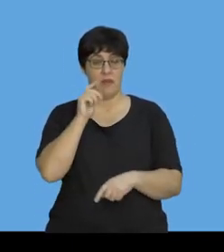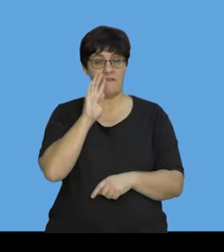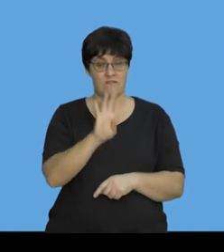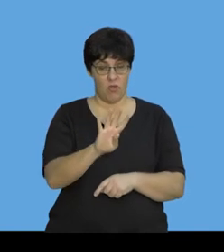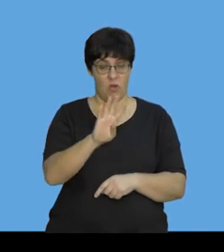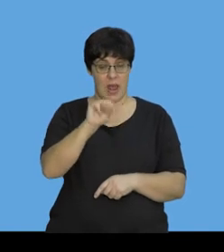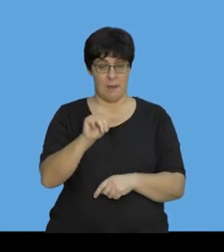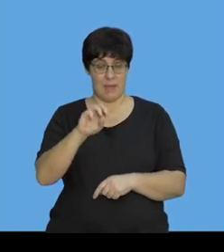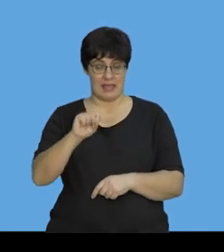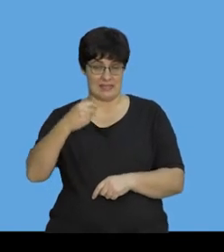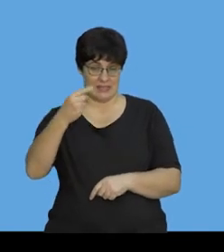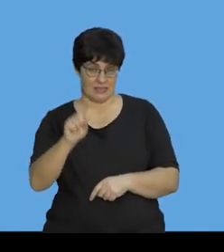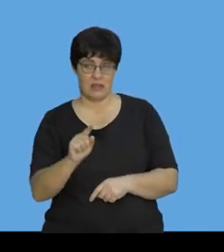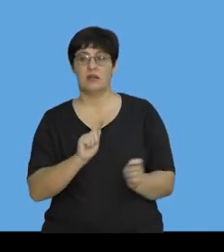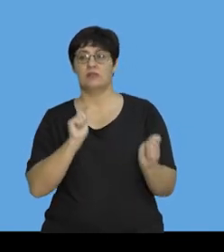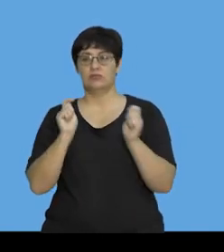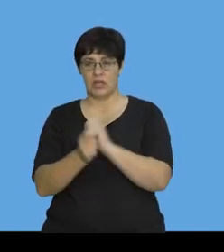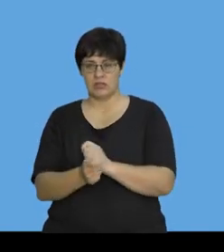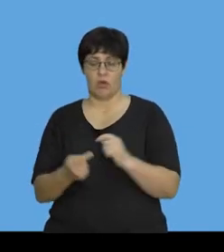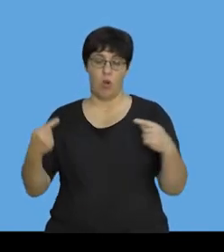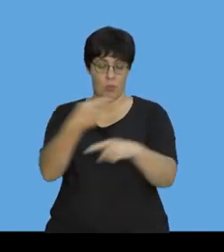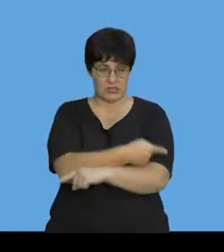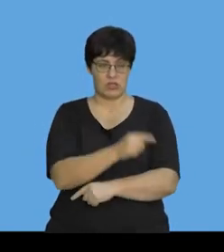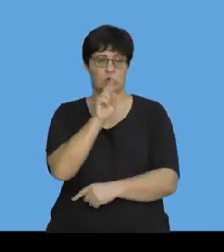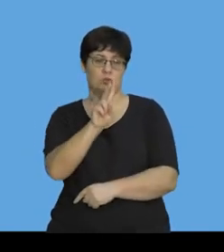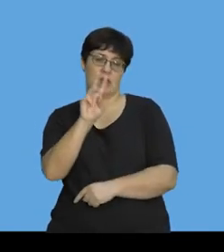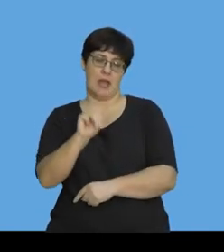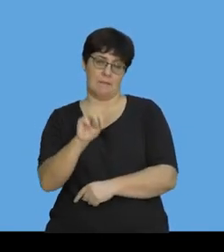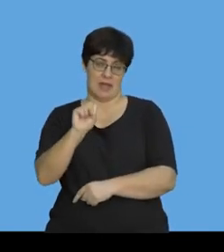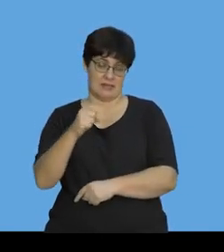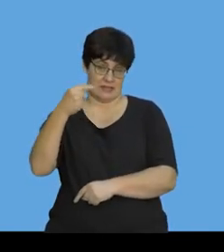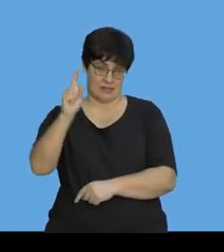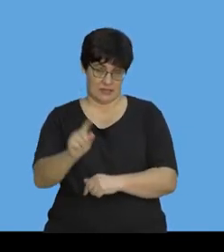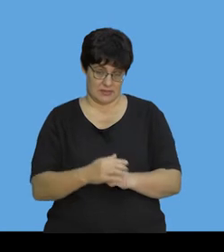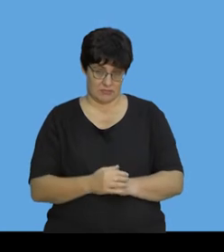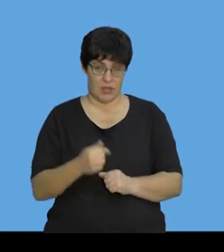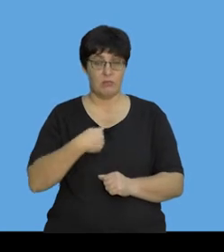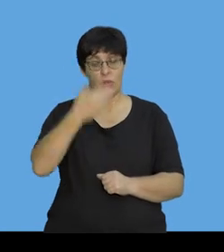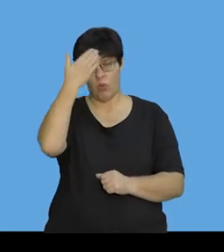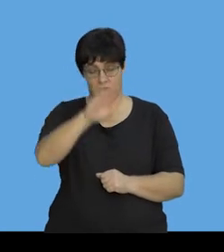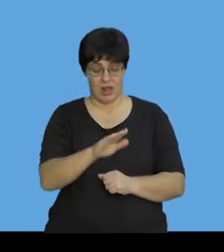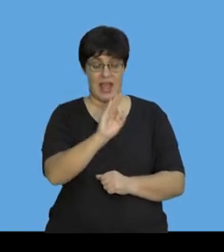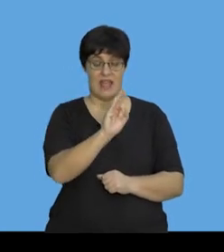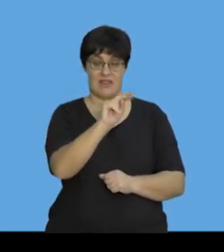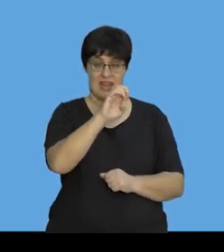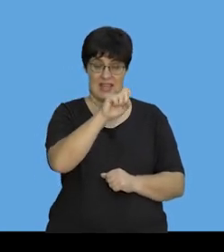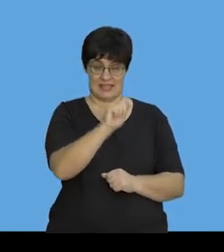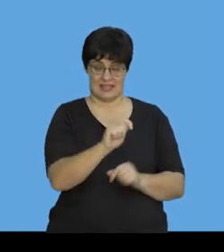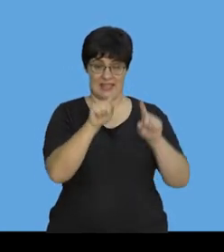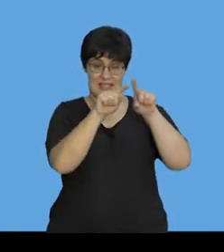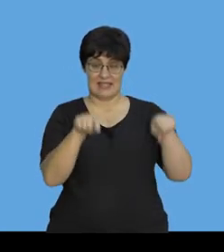meters per second to 2 meters per second in the opposite direction. So, first thing we know is I know that F net